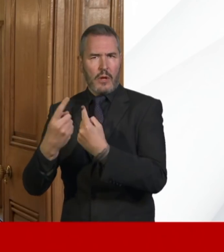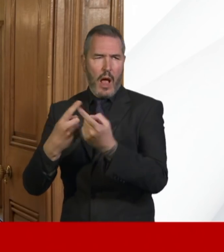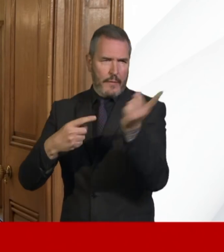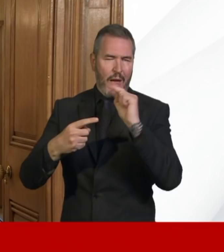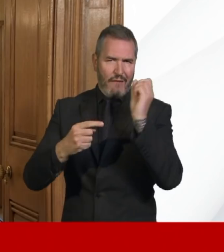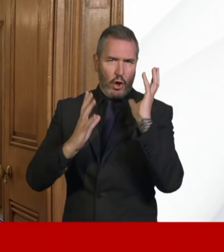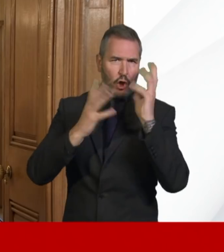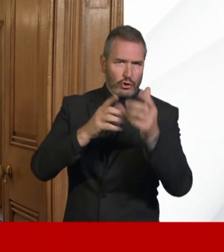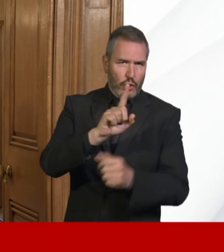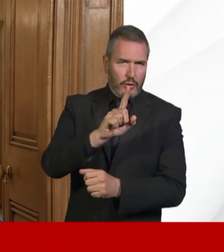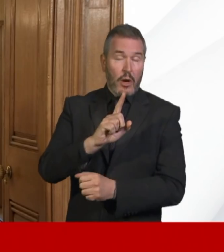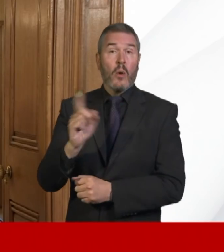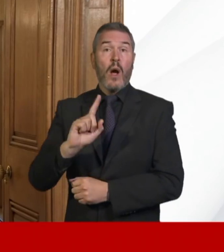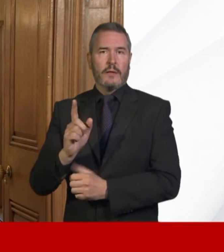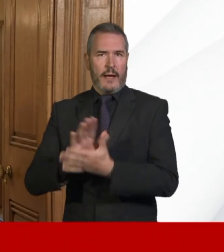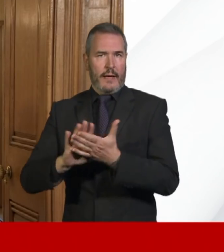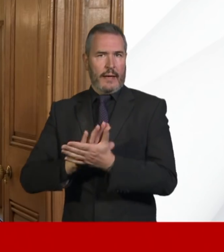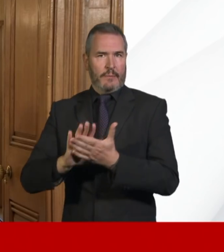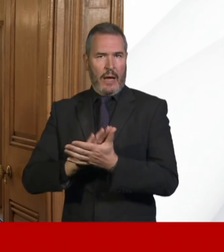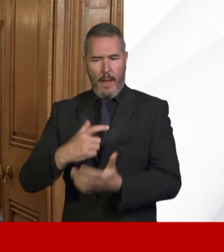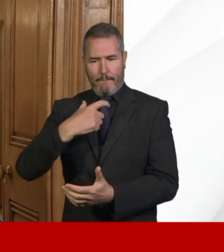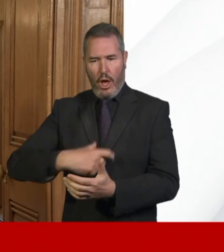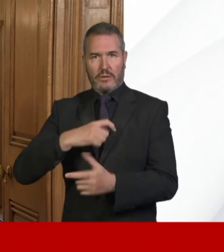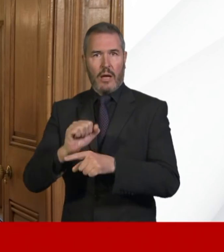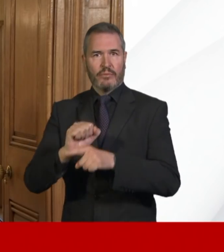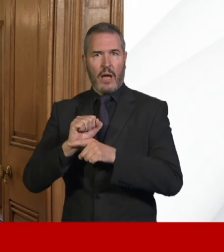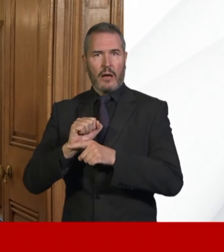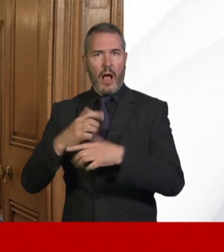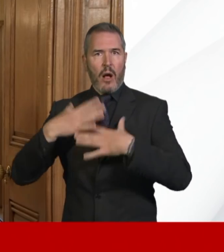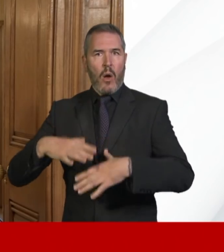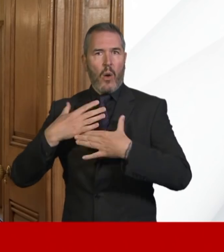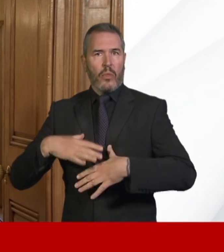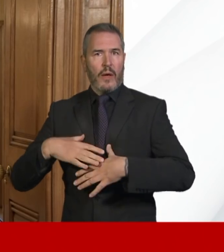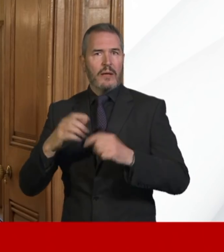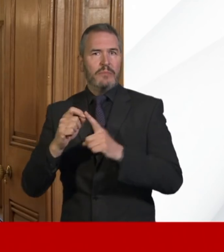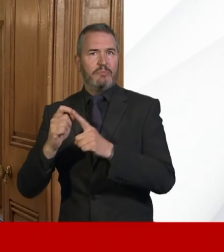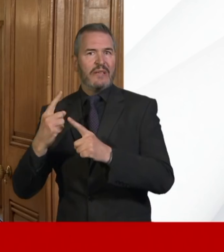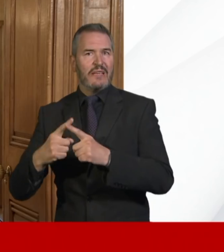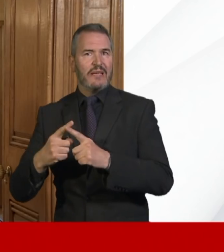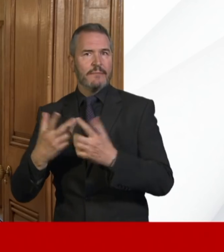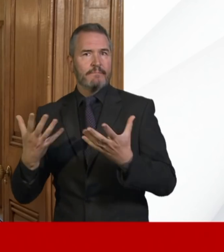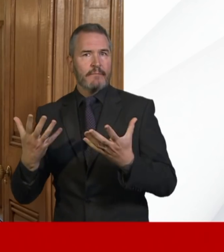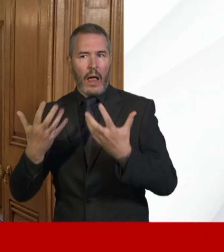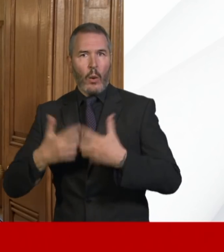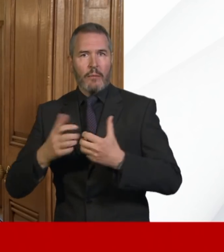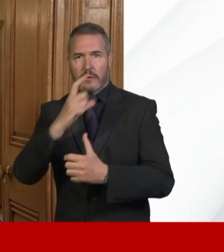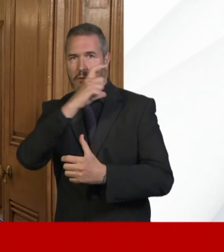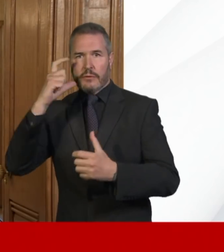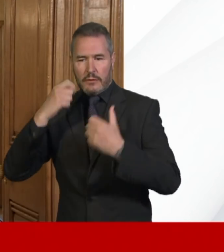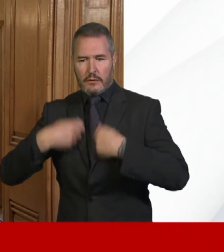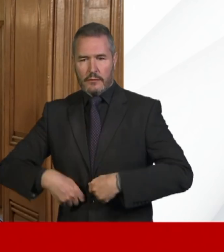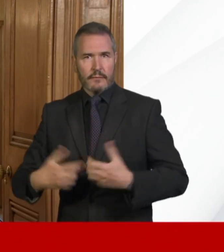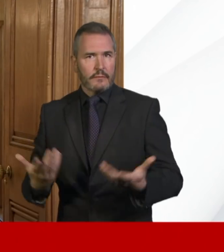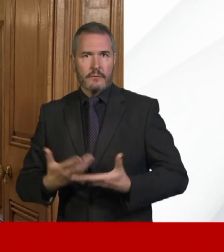is the provision of personal protection equipment. We simply cannot and